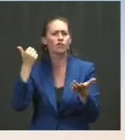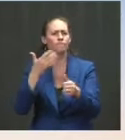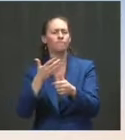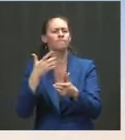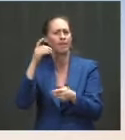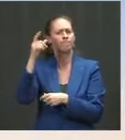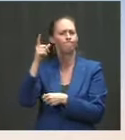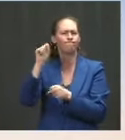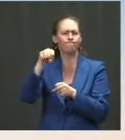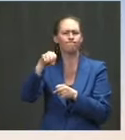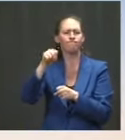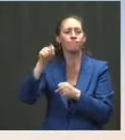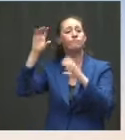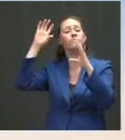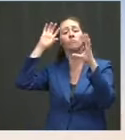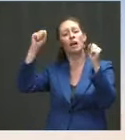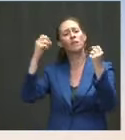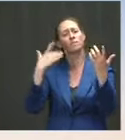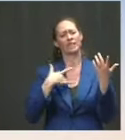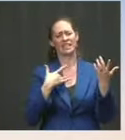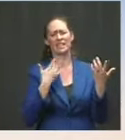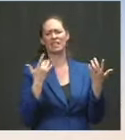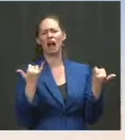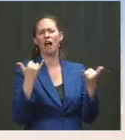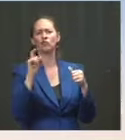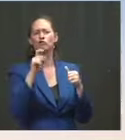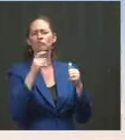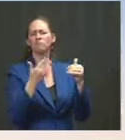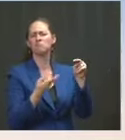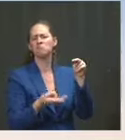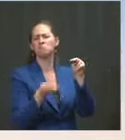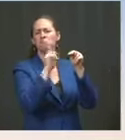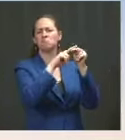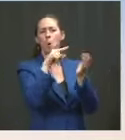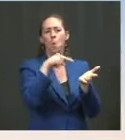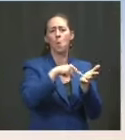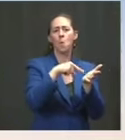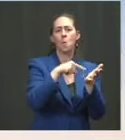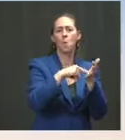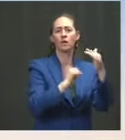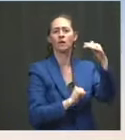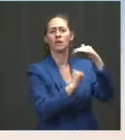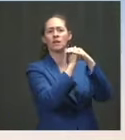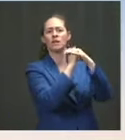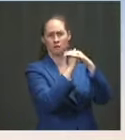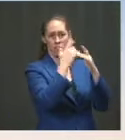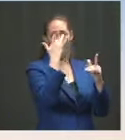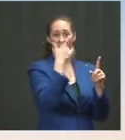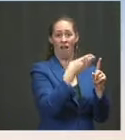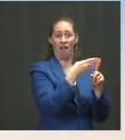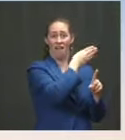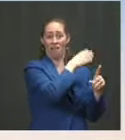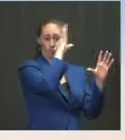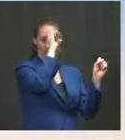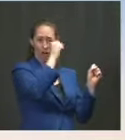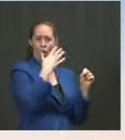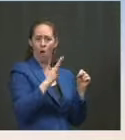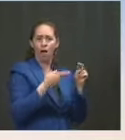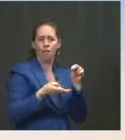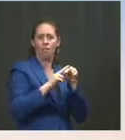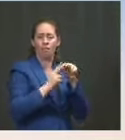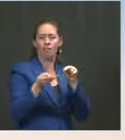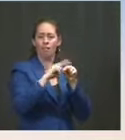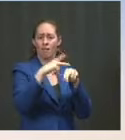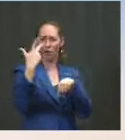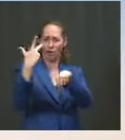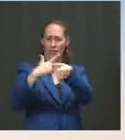limit, as they have three times during the former President's administration and 80 times overall. And there is work, there are issues